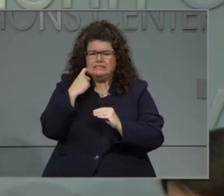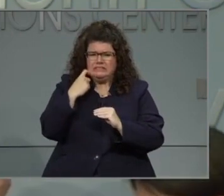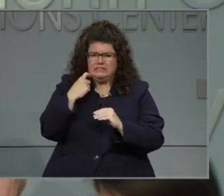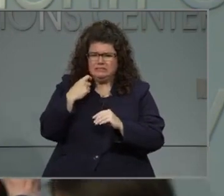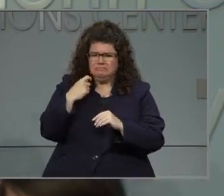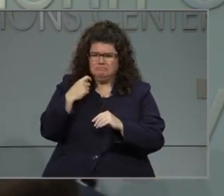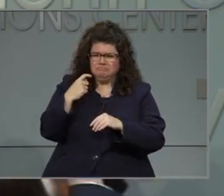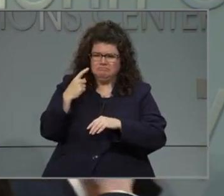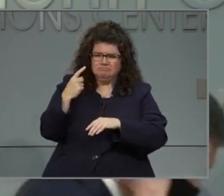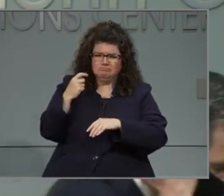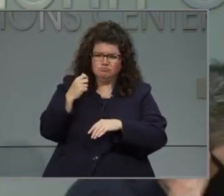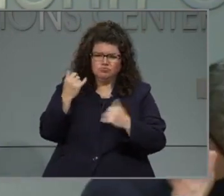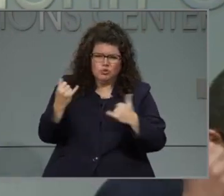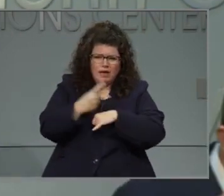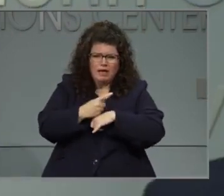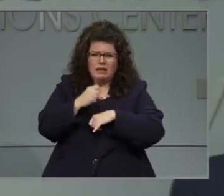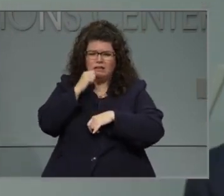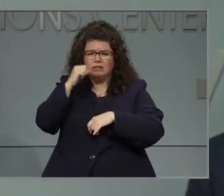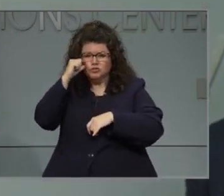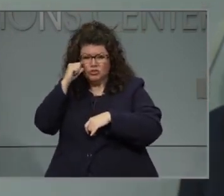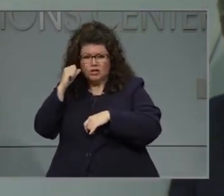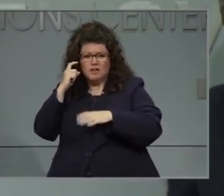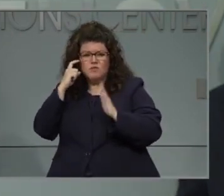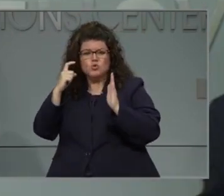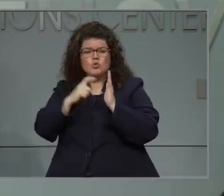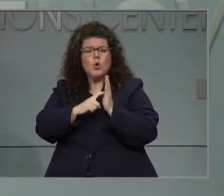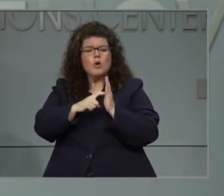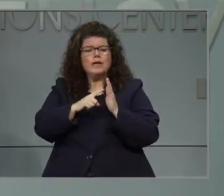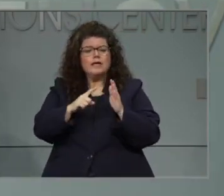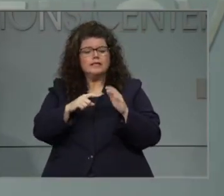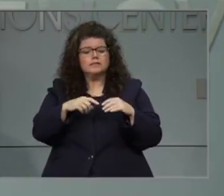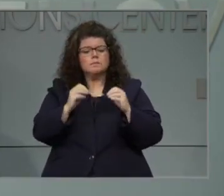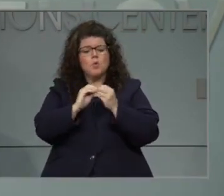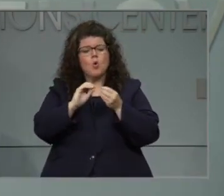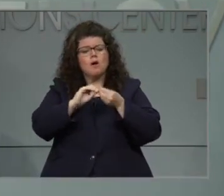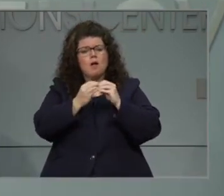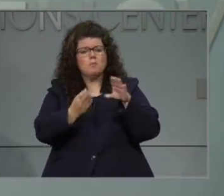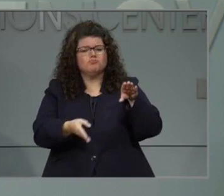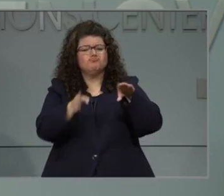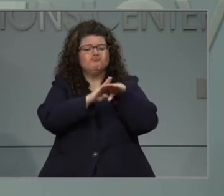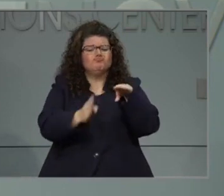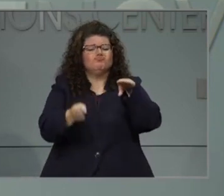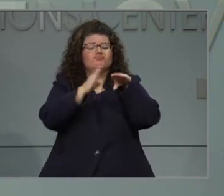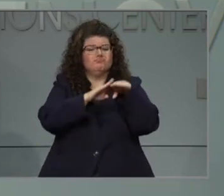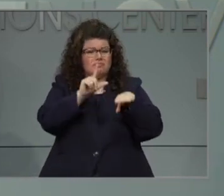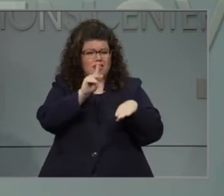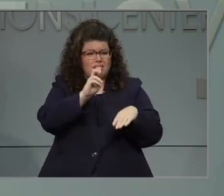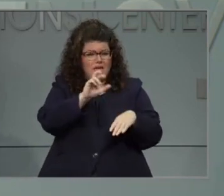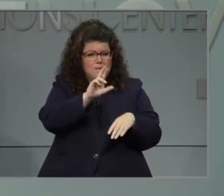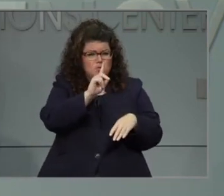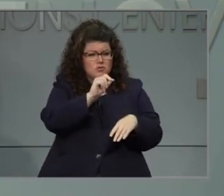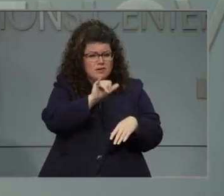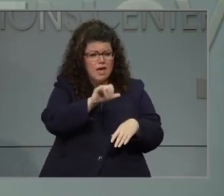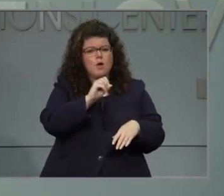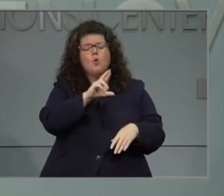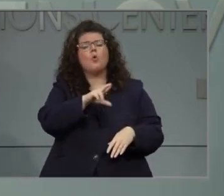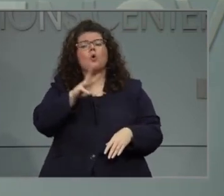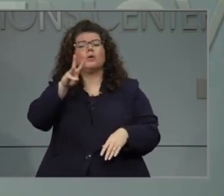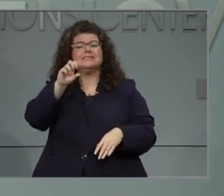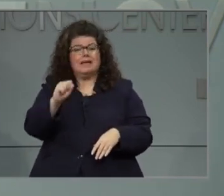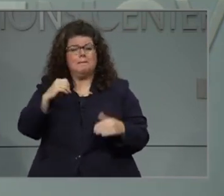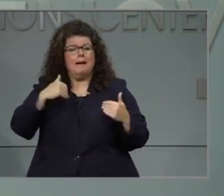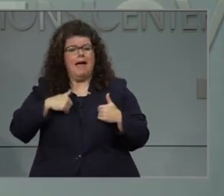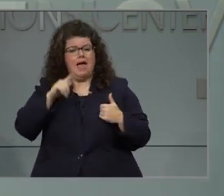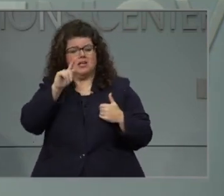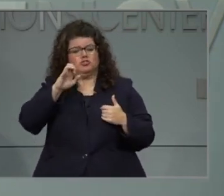of trends related to cases with Labor Day or the Trump rally here in Winston-Salem? Thanks, Richard.